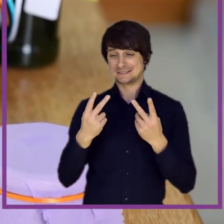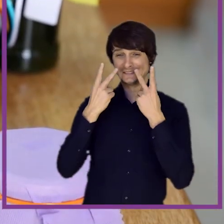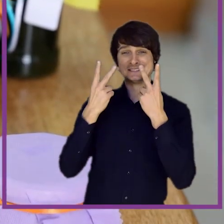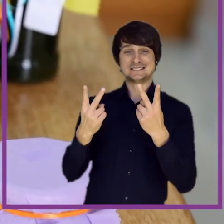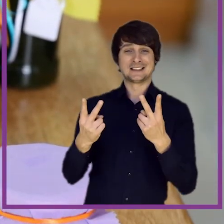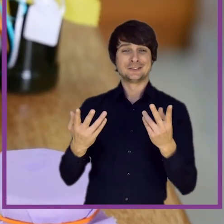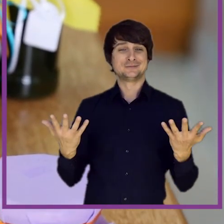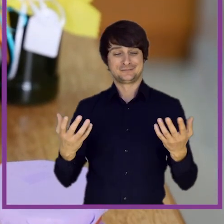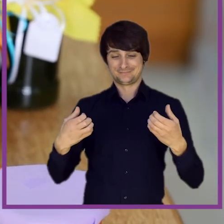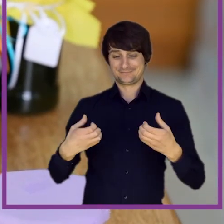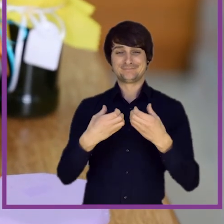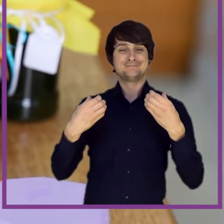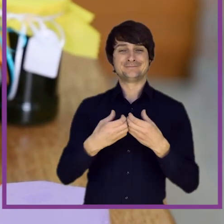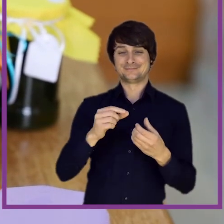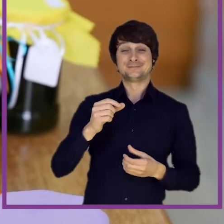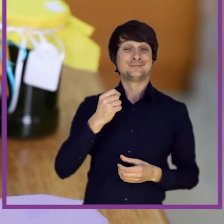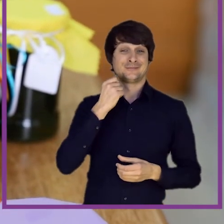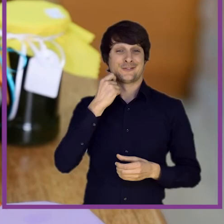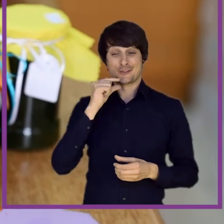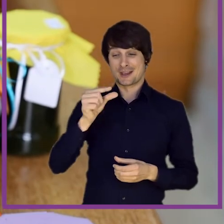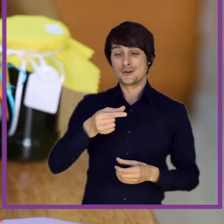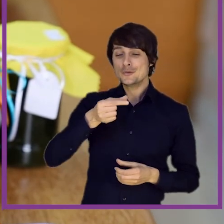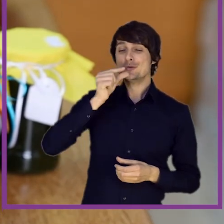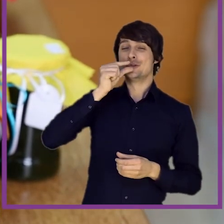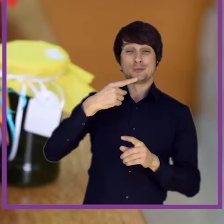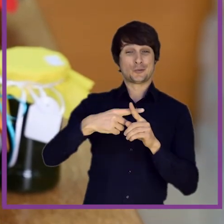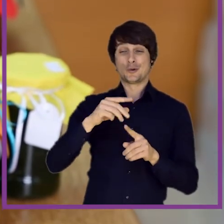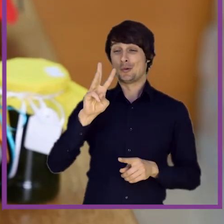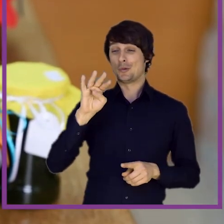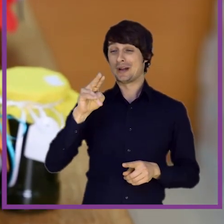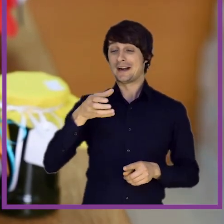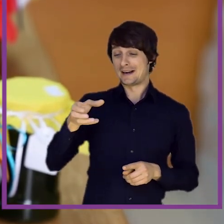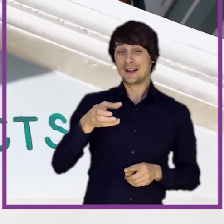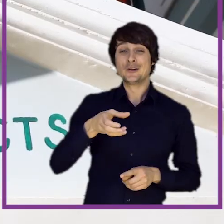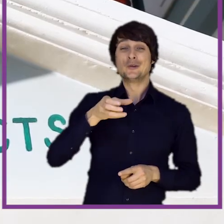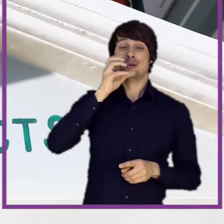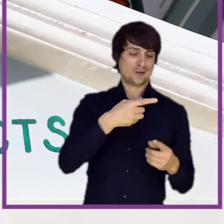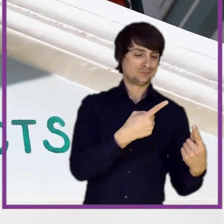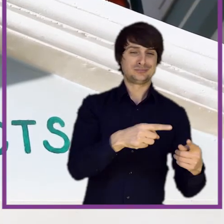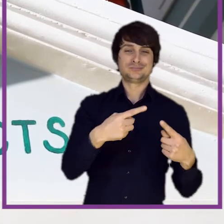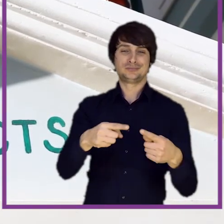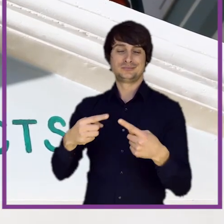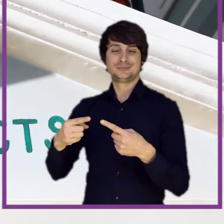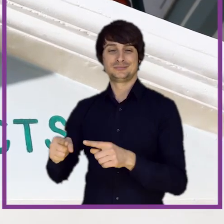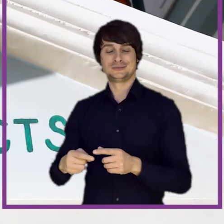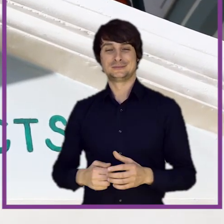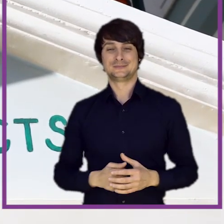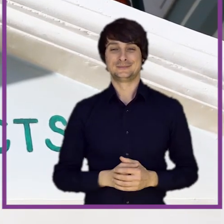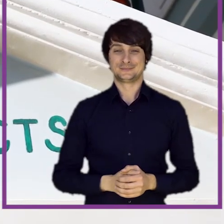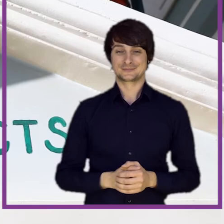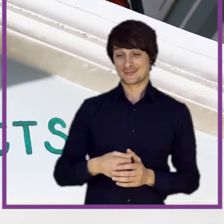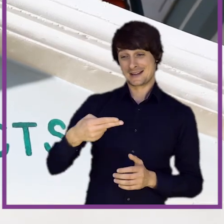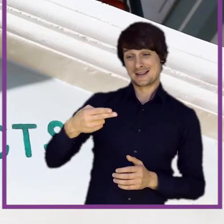Mrs. Virada Bolano has turned this tradition into a small business. Homemade products Himara, a store near the